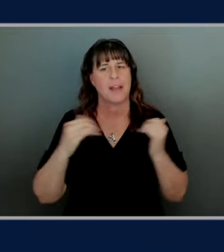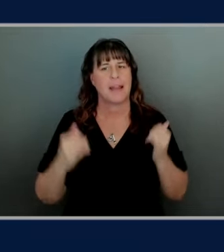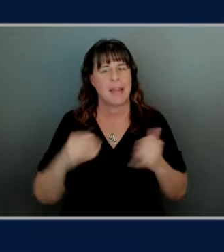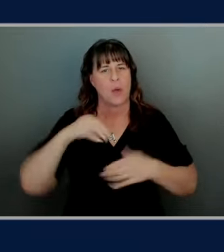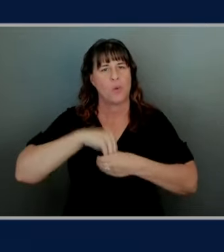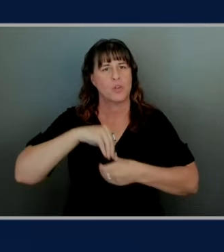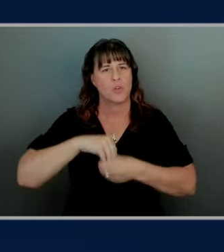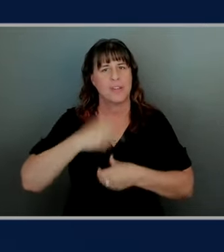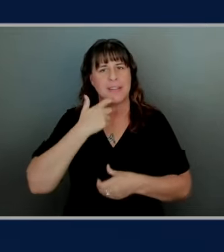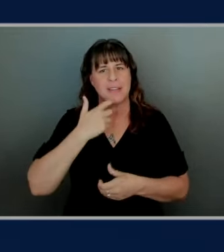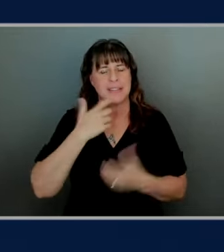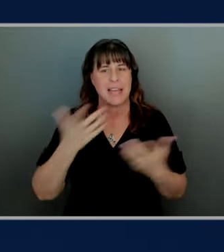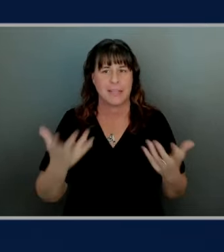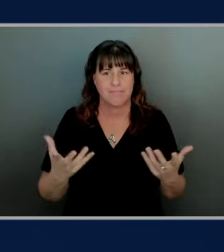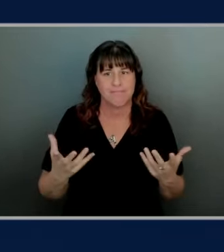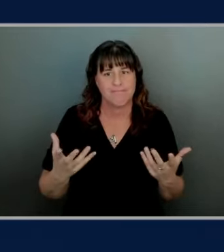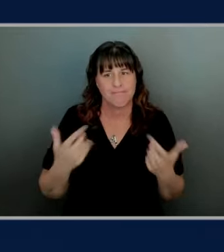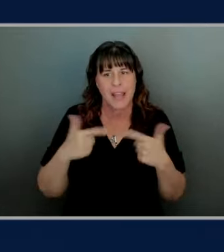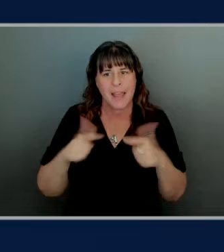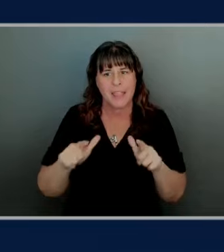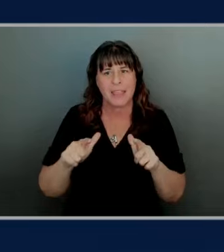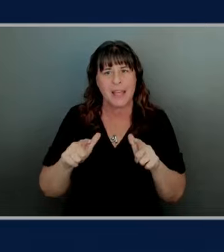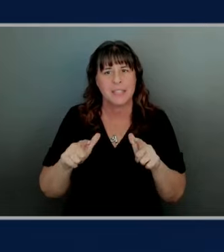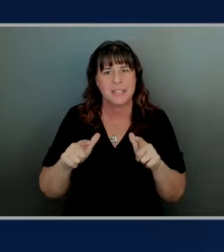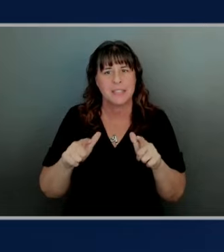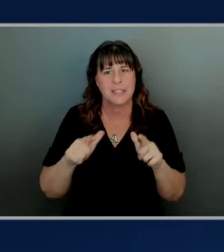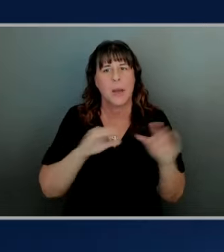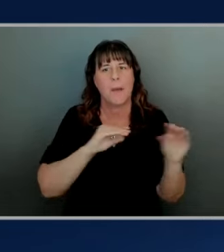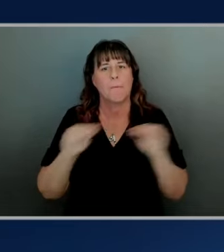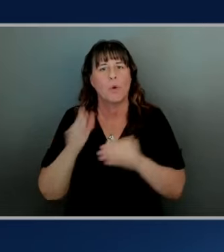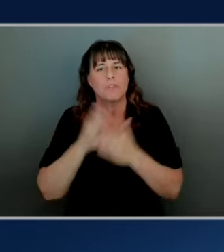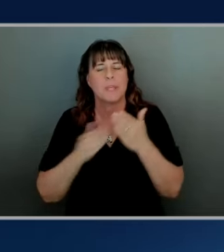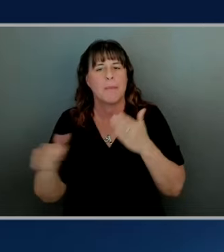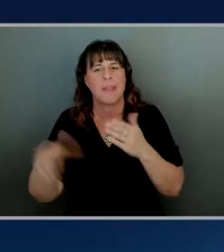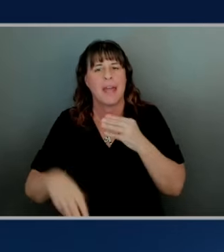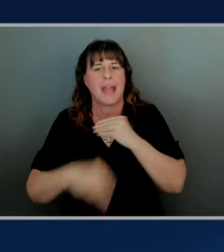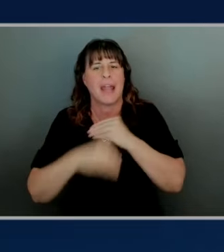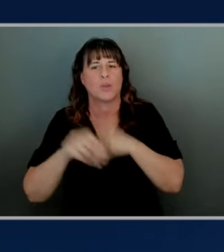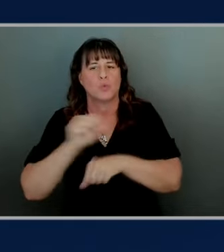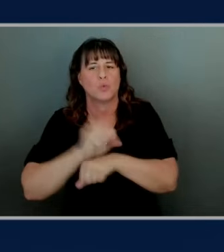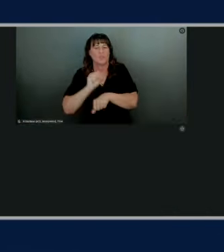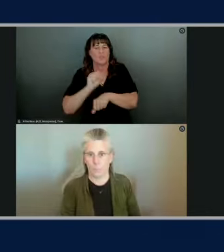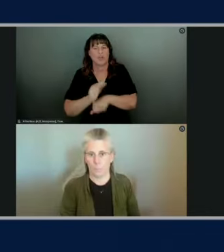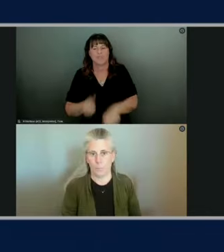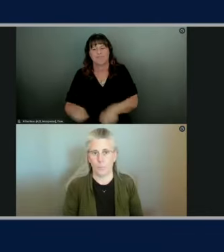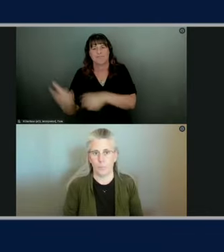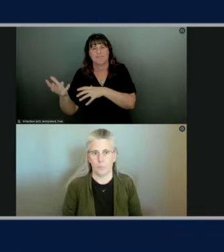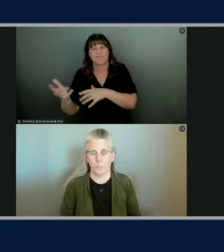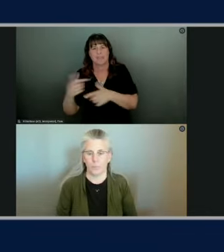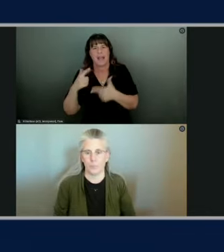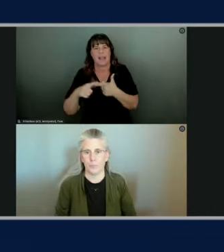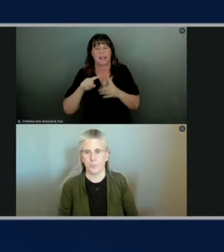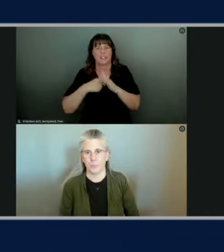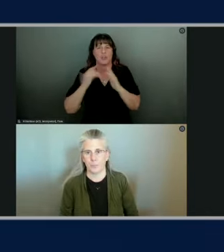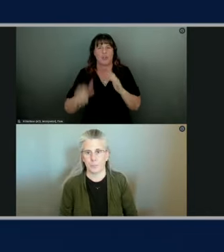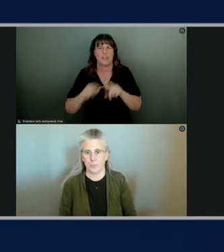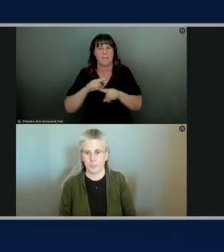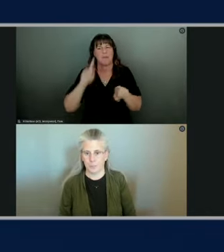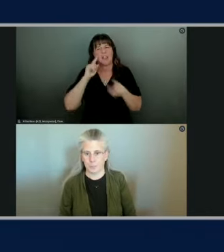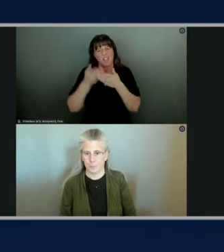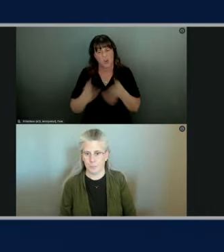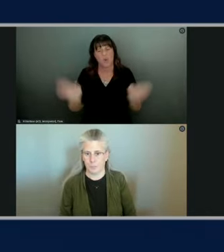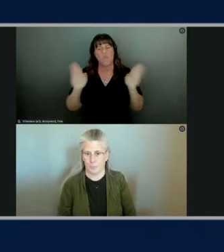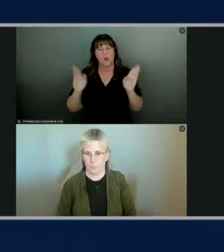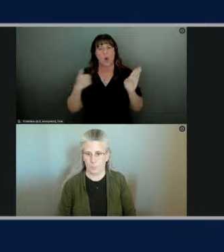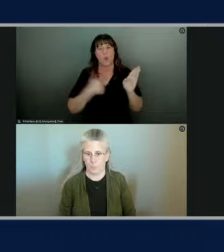say again let's let's move some of that extra effort out of the equation uh so you know i think overall we